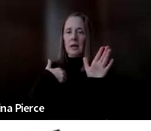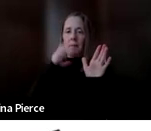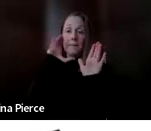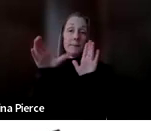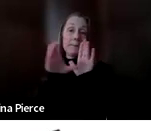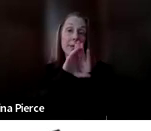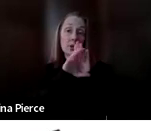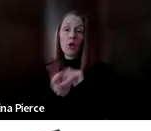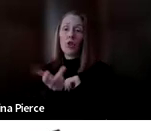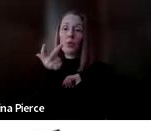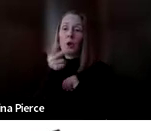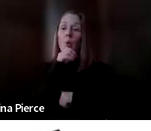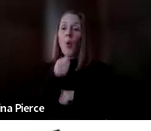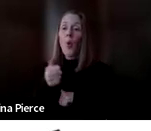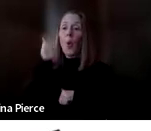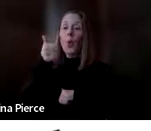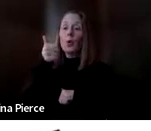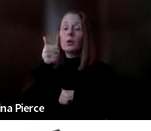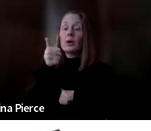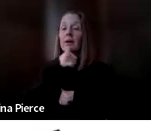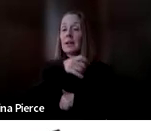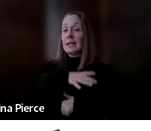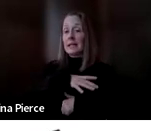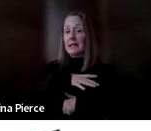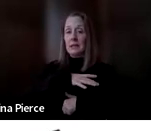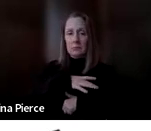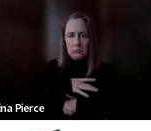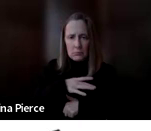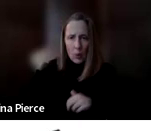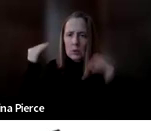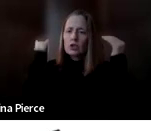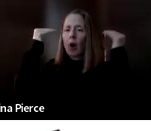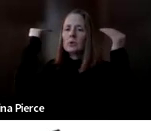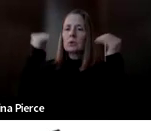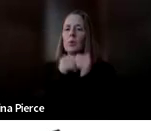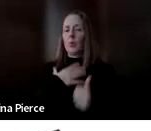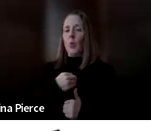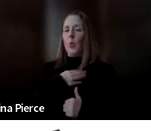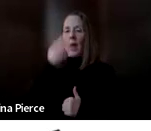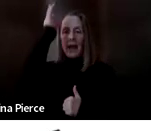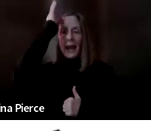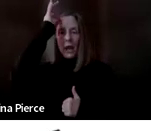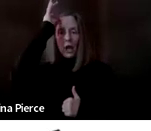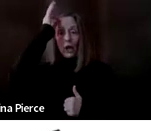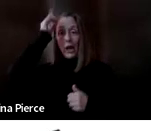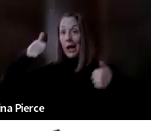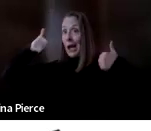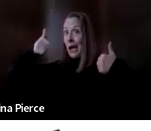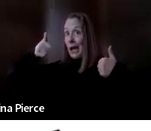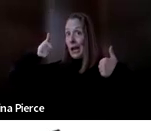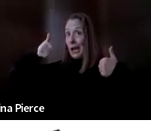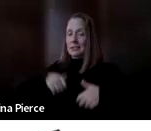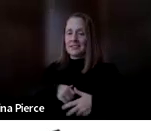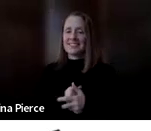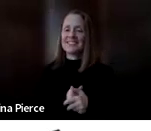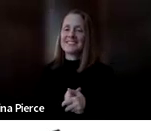three older adults with white hair all giving double thumbs up on the slide. Of course, the thing about like gestures, lot of time, those